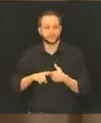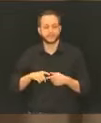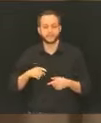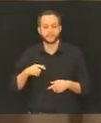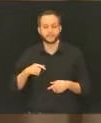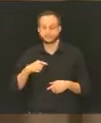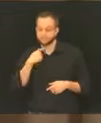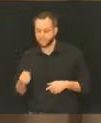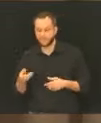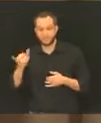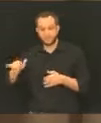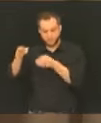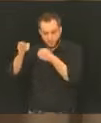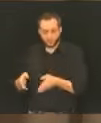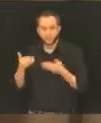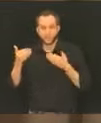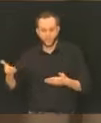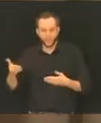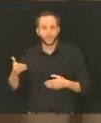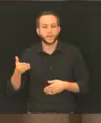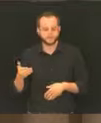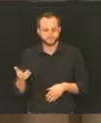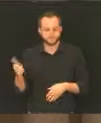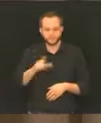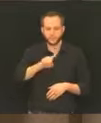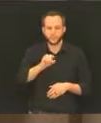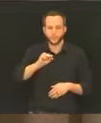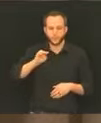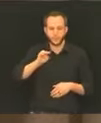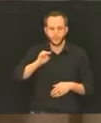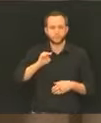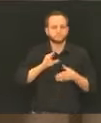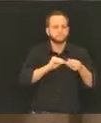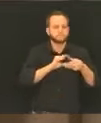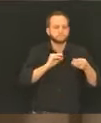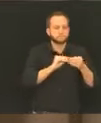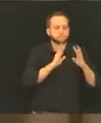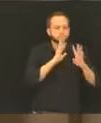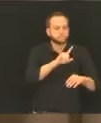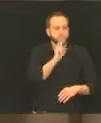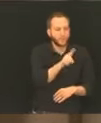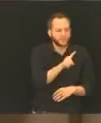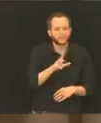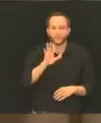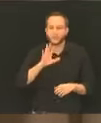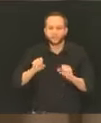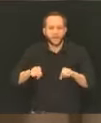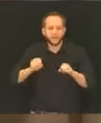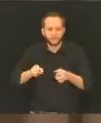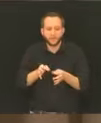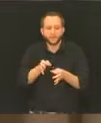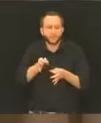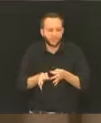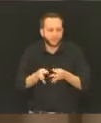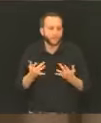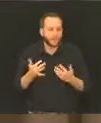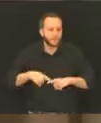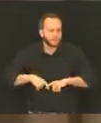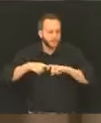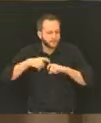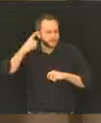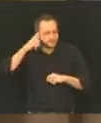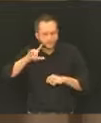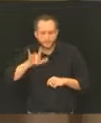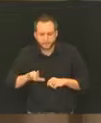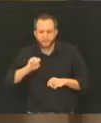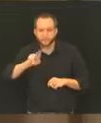ask their question over the Zoom tool. There might be just a second delay while we unmute you, but hopefully this will work well. So I'm going to